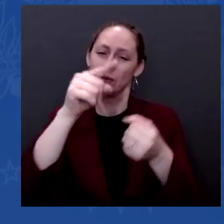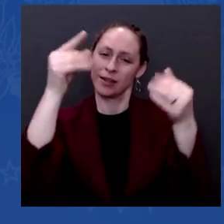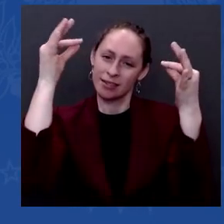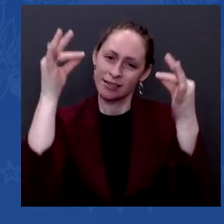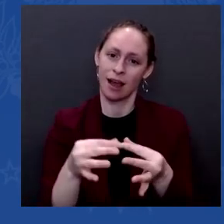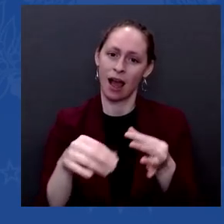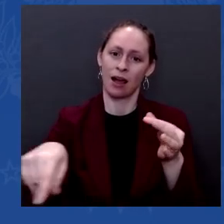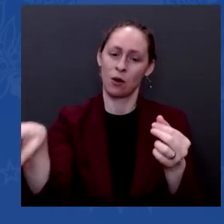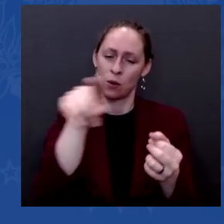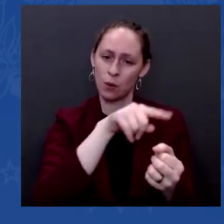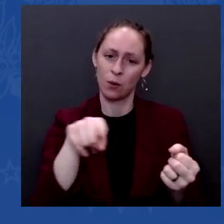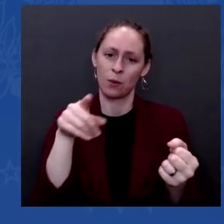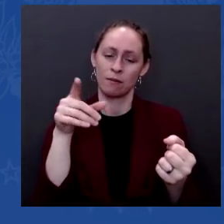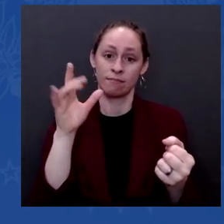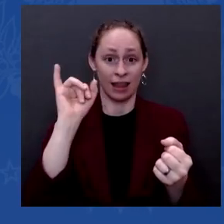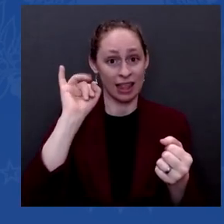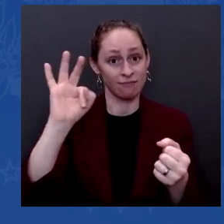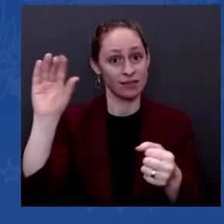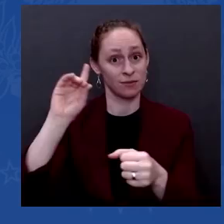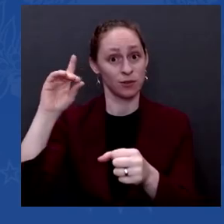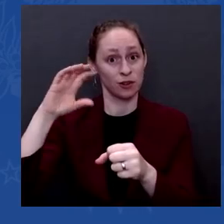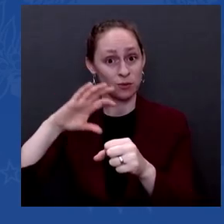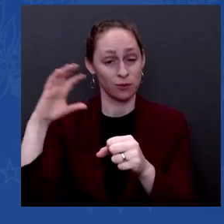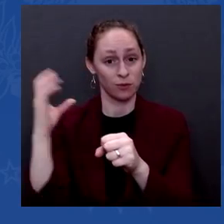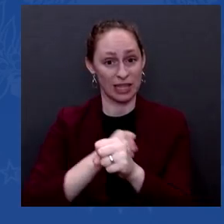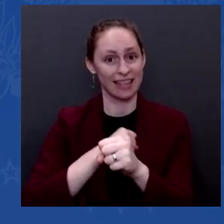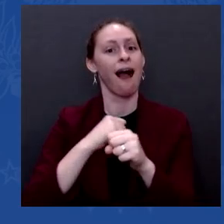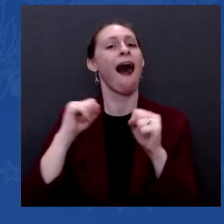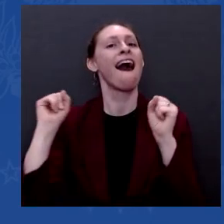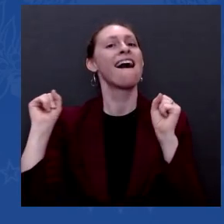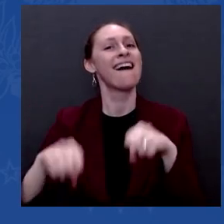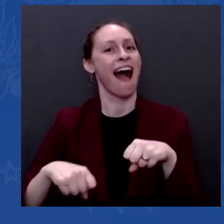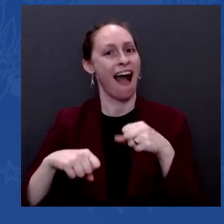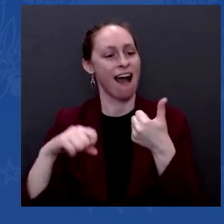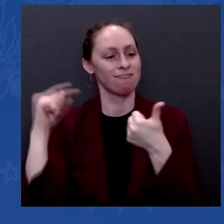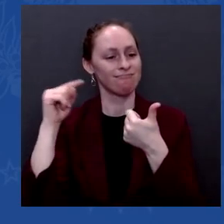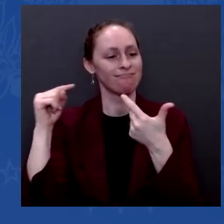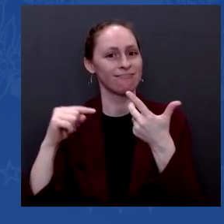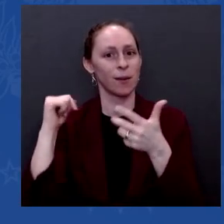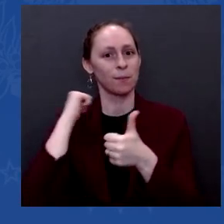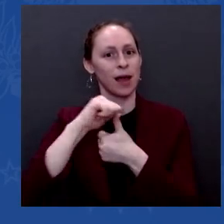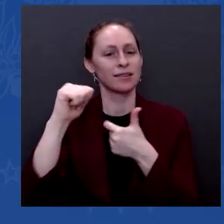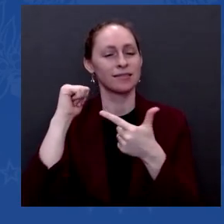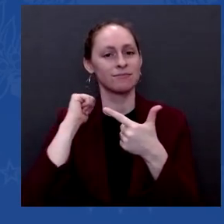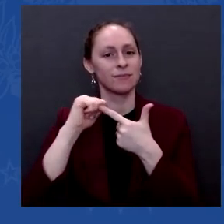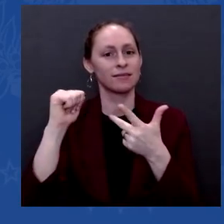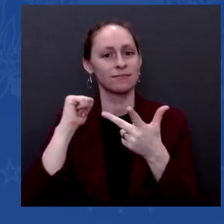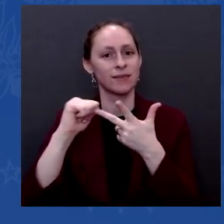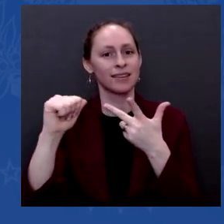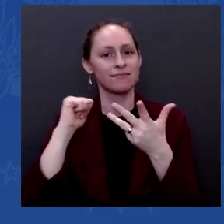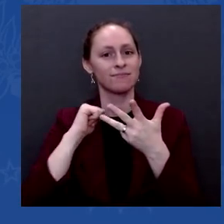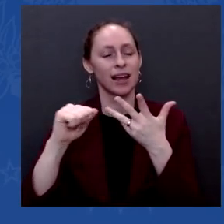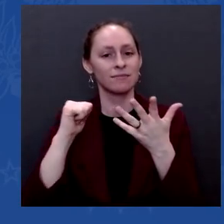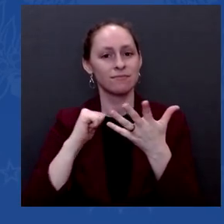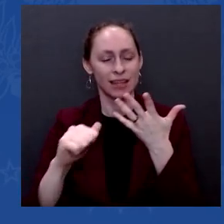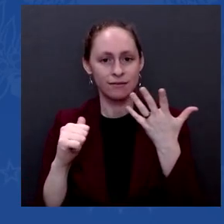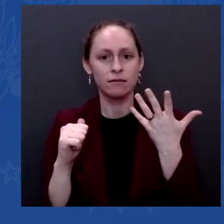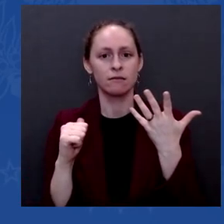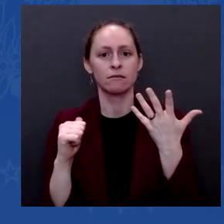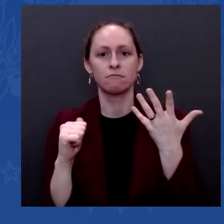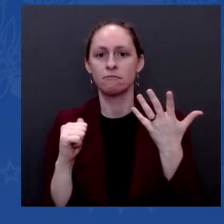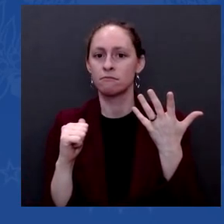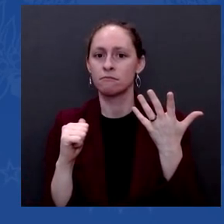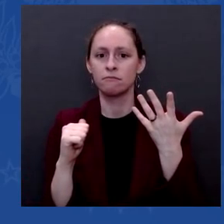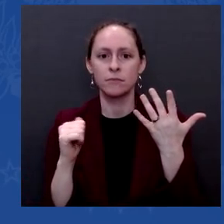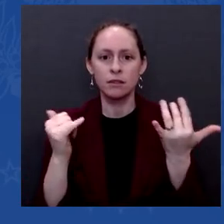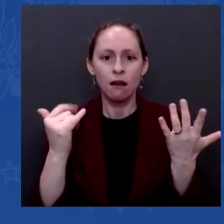things can get accomplished. And, you we've seen stalemate. We've seen things being stymied. Why should folks believe you this